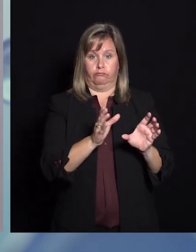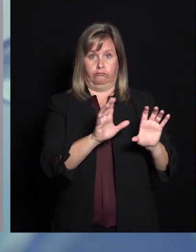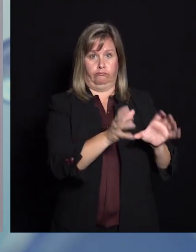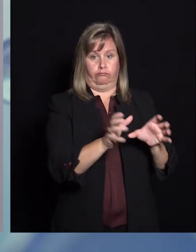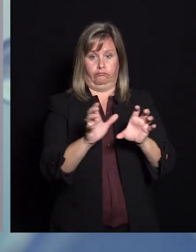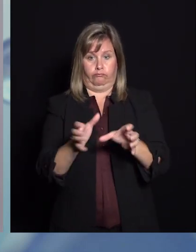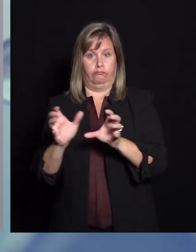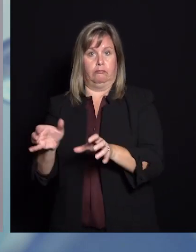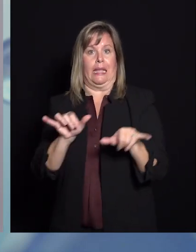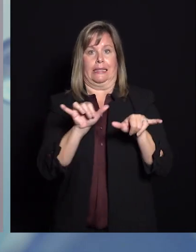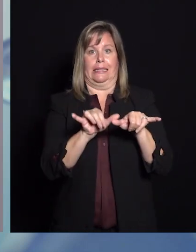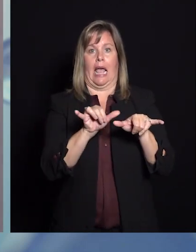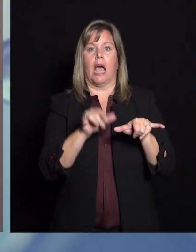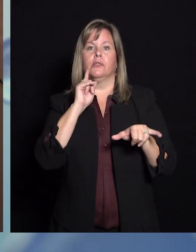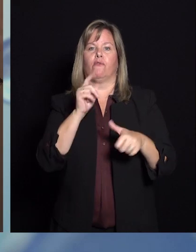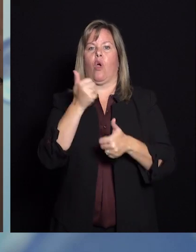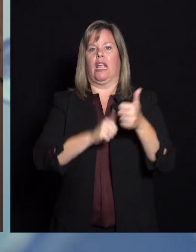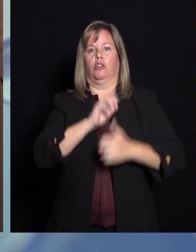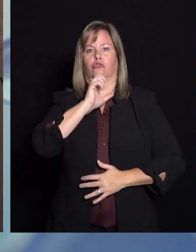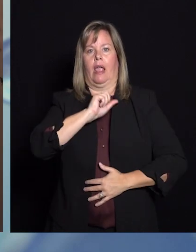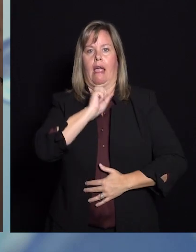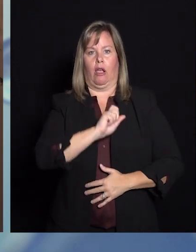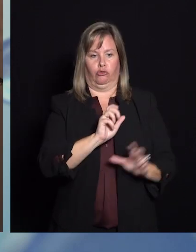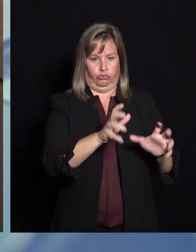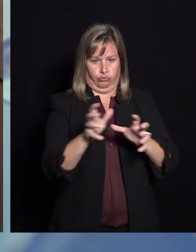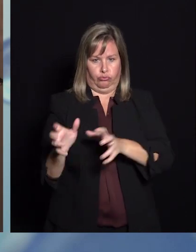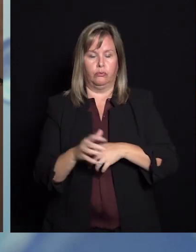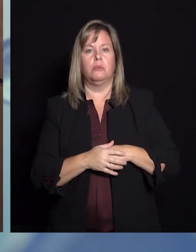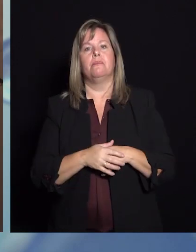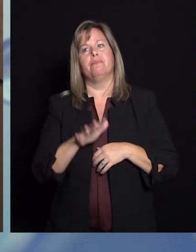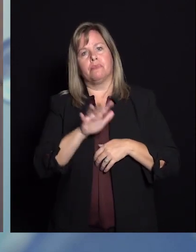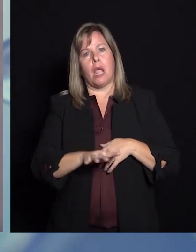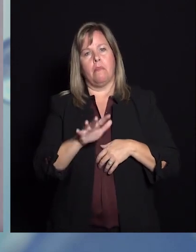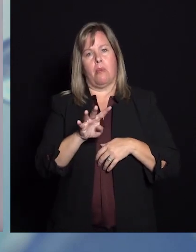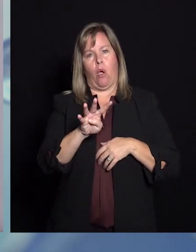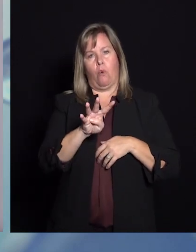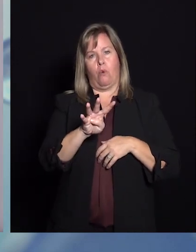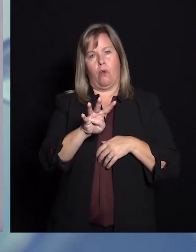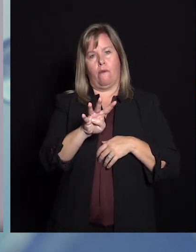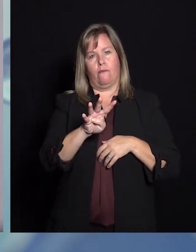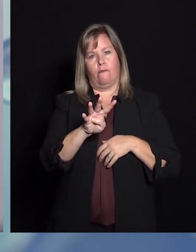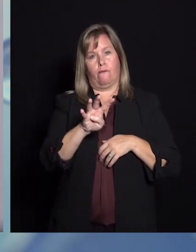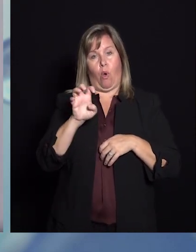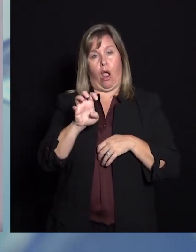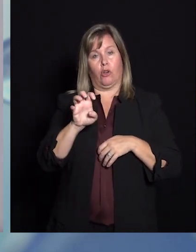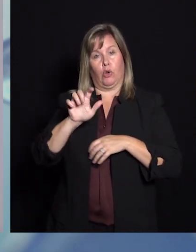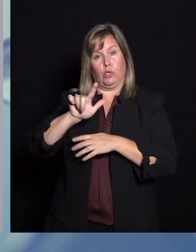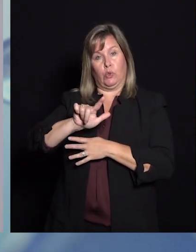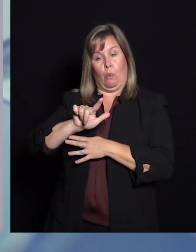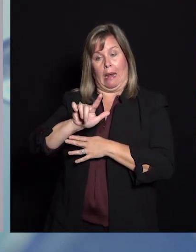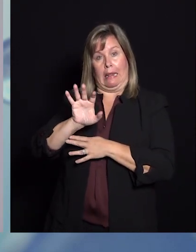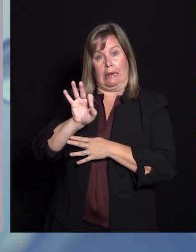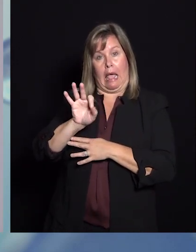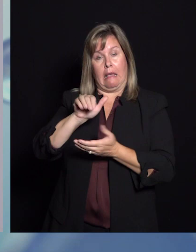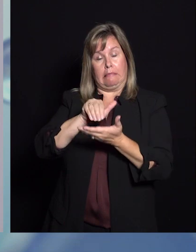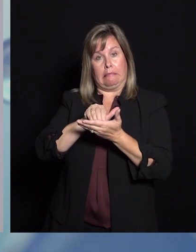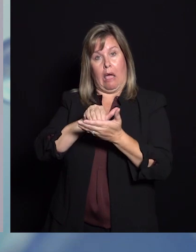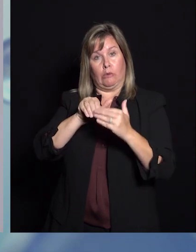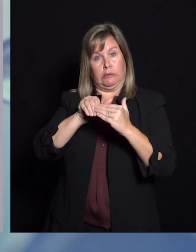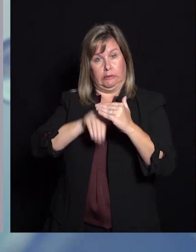size groups for each of these age categories. There are about 429,000 people aged